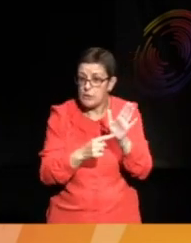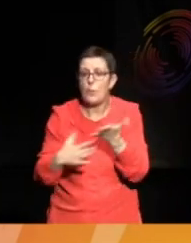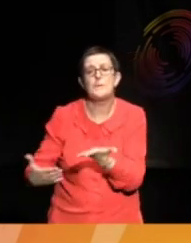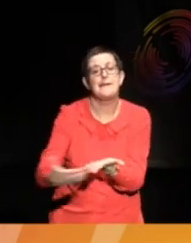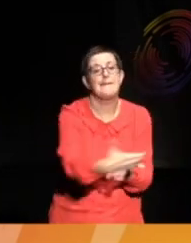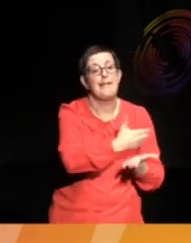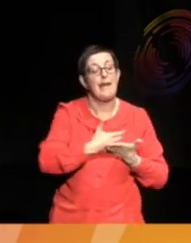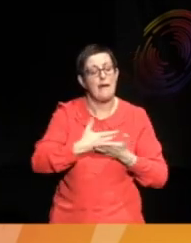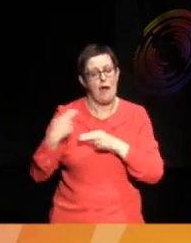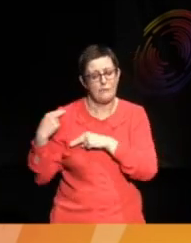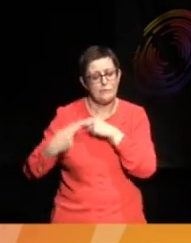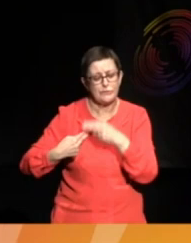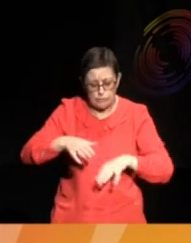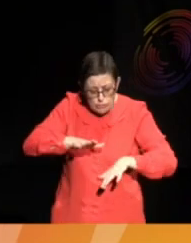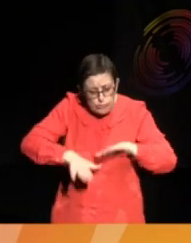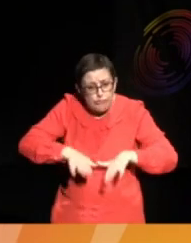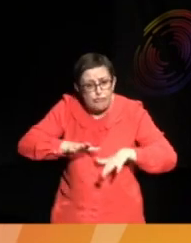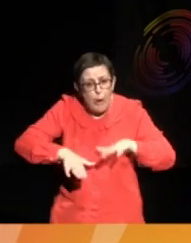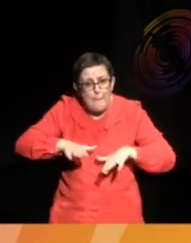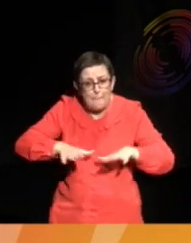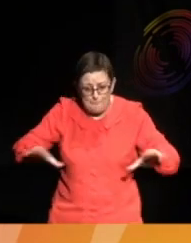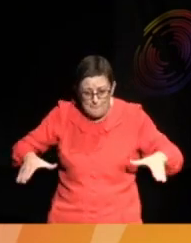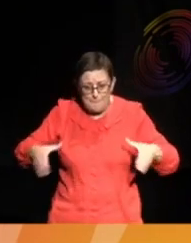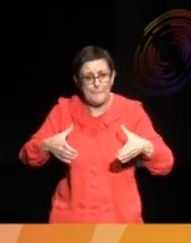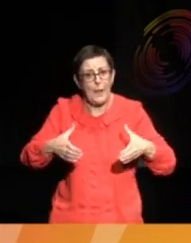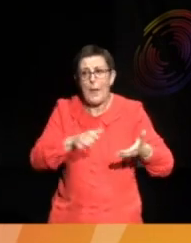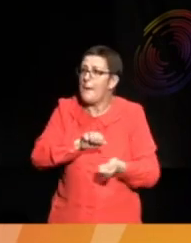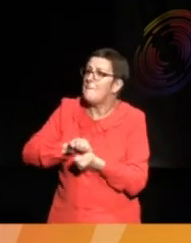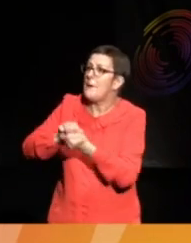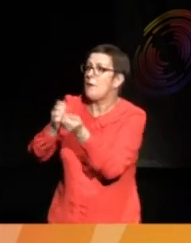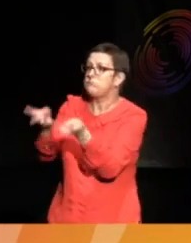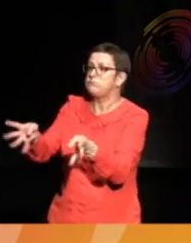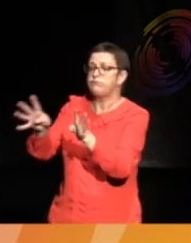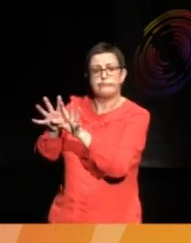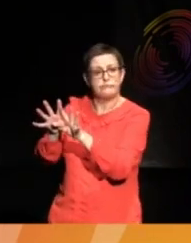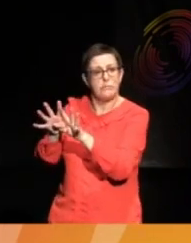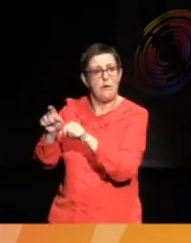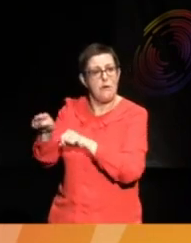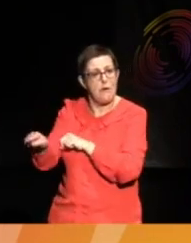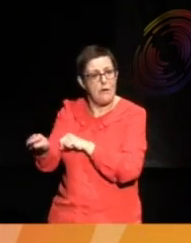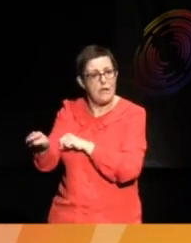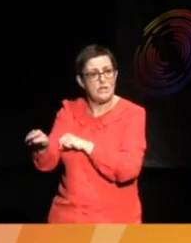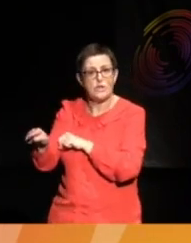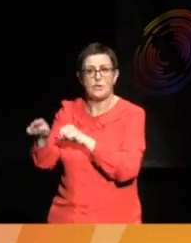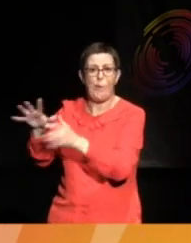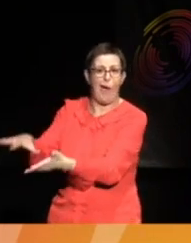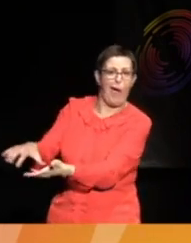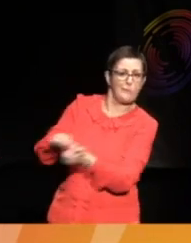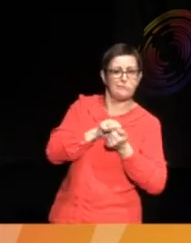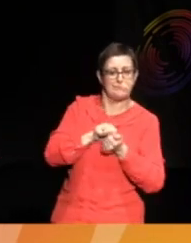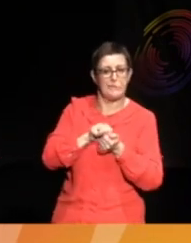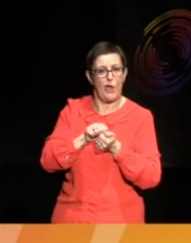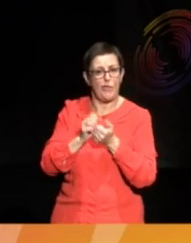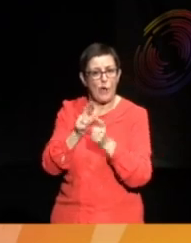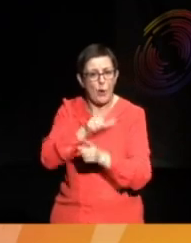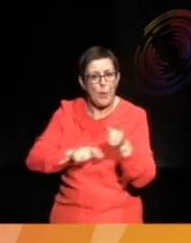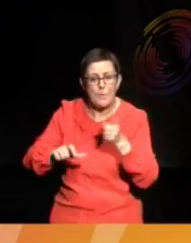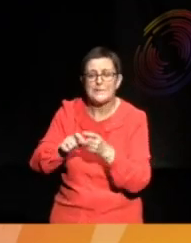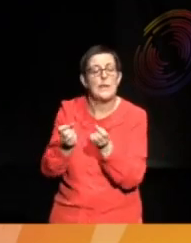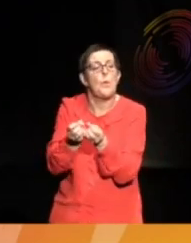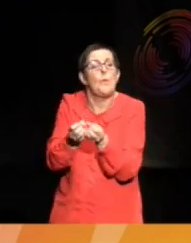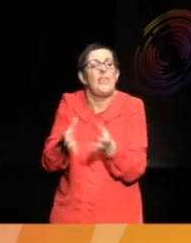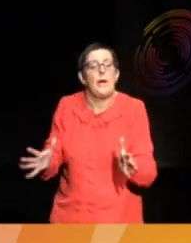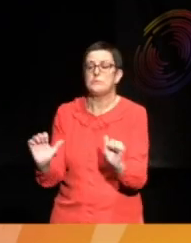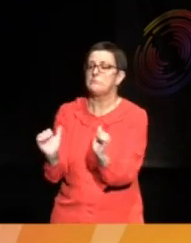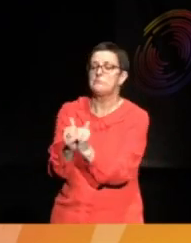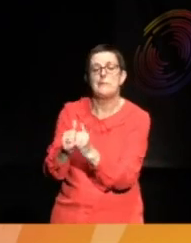to a Shona community called Uesa. It was more like appropriating from the community without their consent, and in